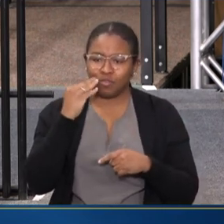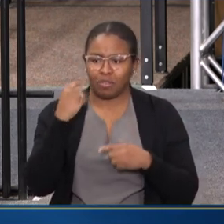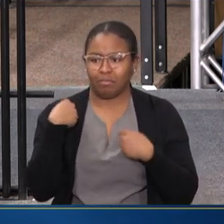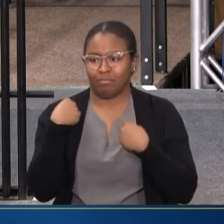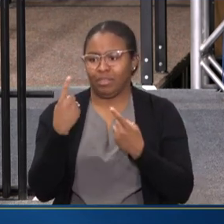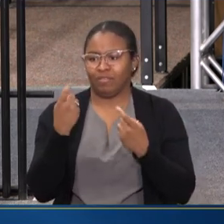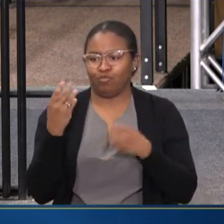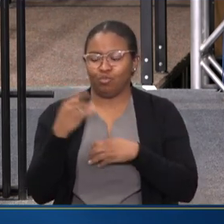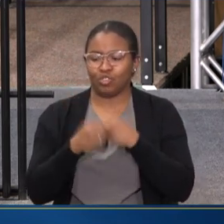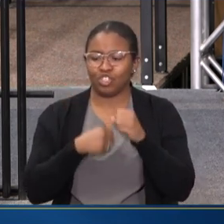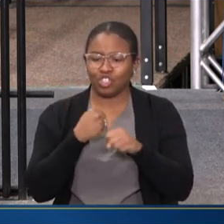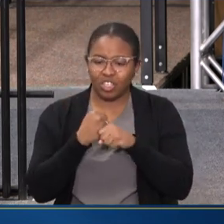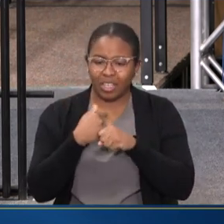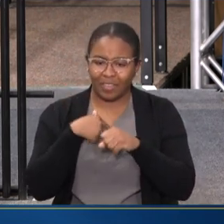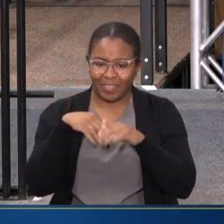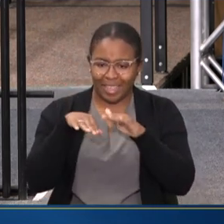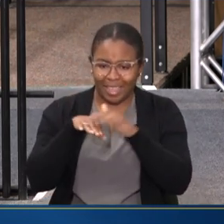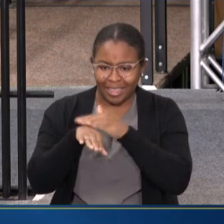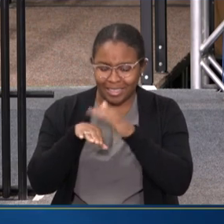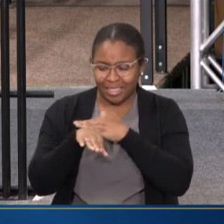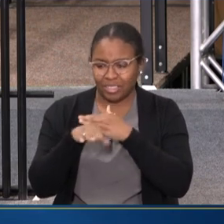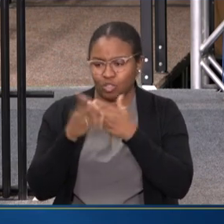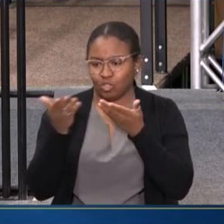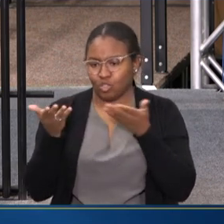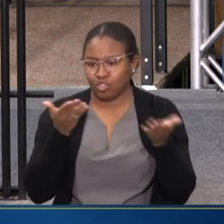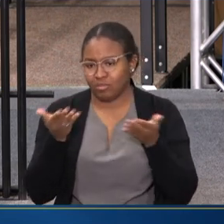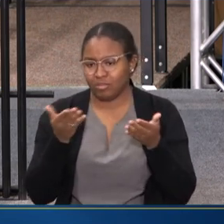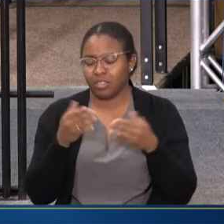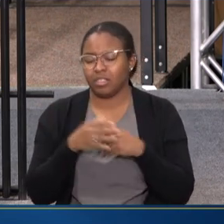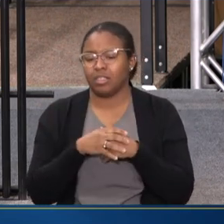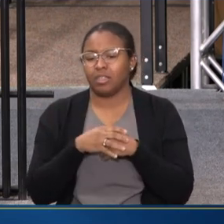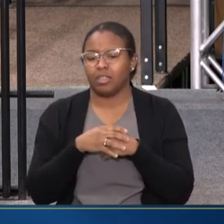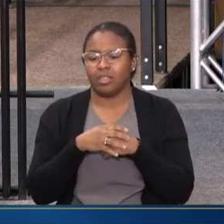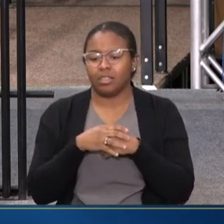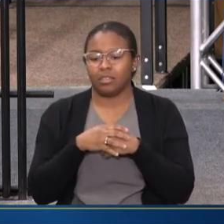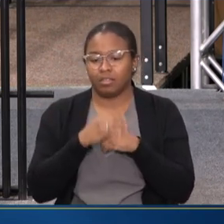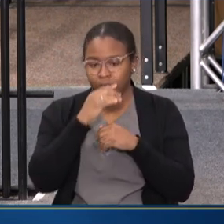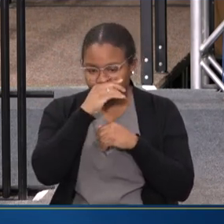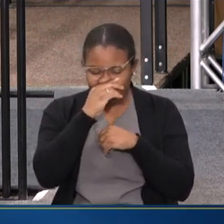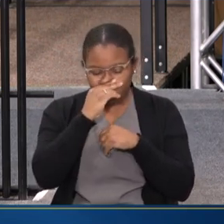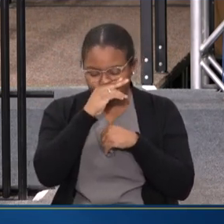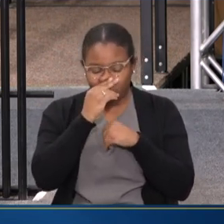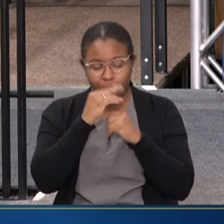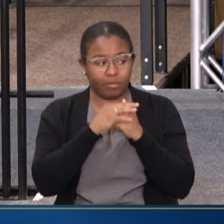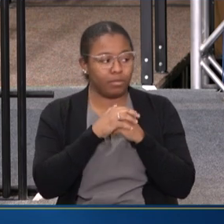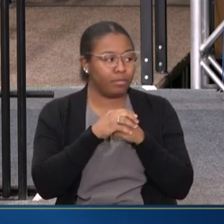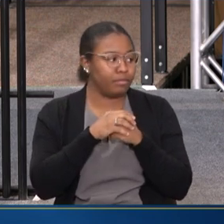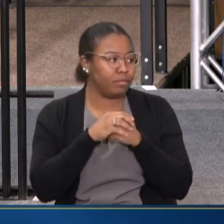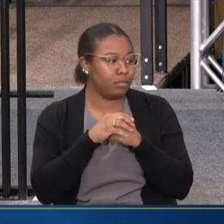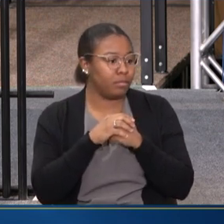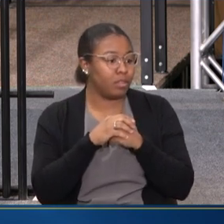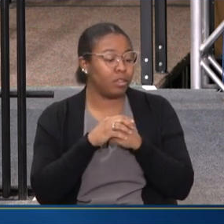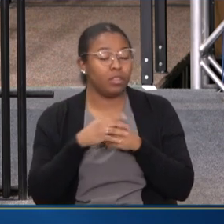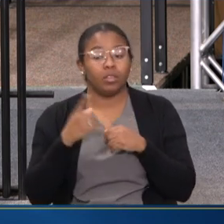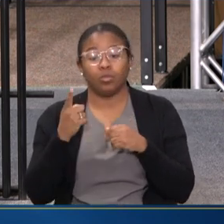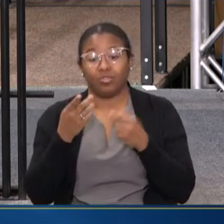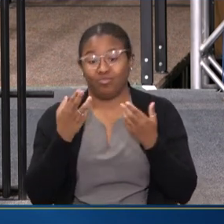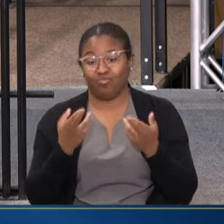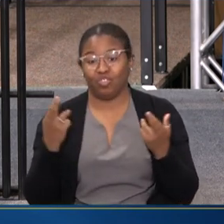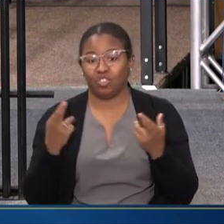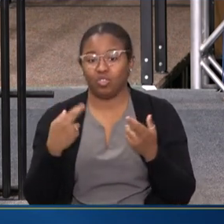OF YEARS IS ACCESSING SERVICES. AND SO ONE RESOURCE THAT WE REALLY